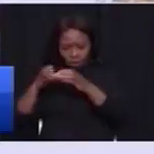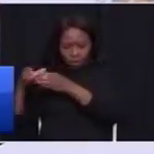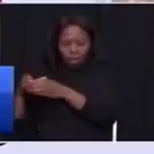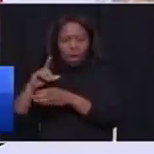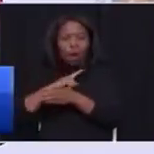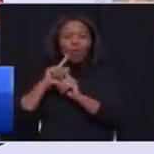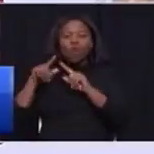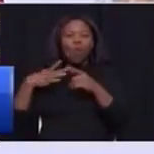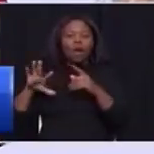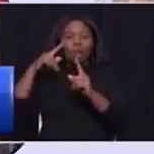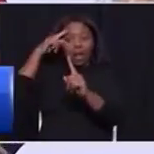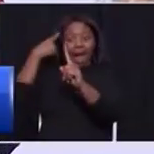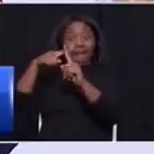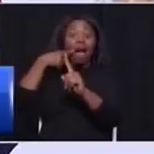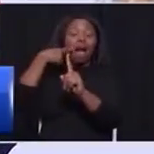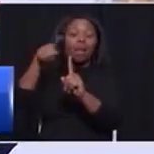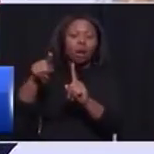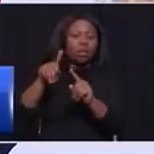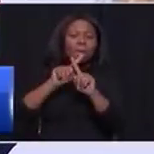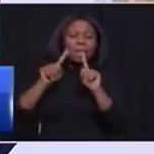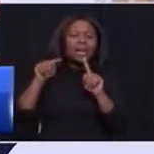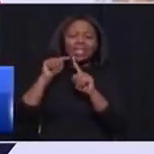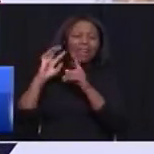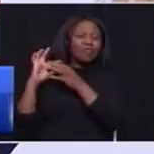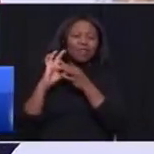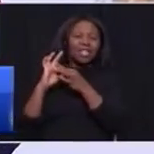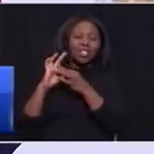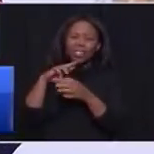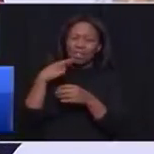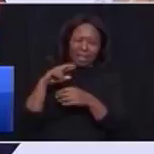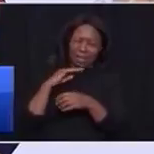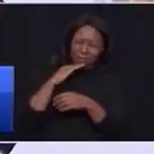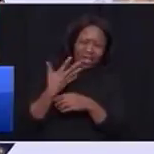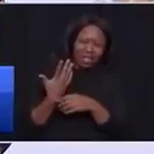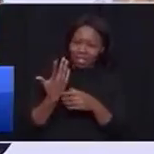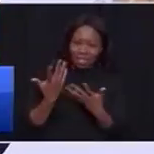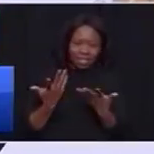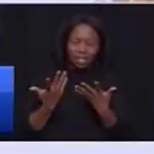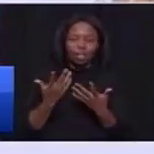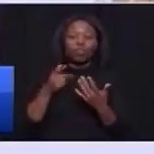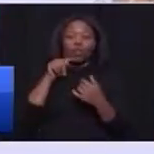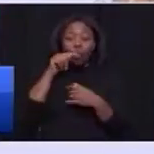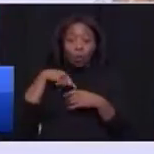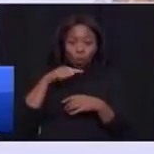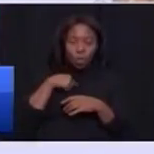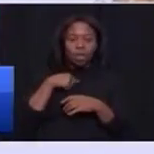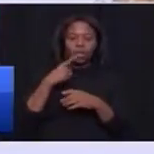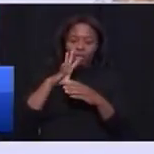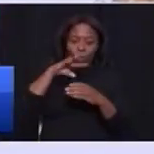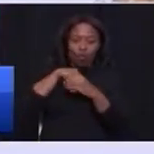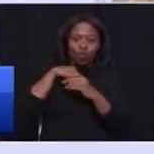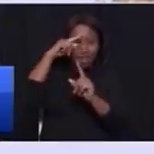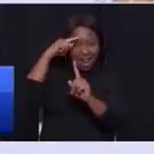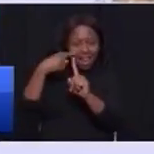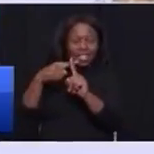want to announce targets that have no relationship to the reality. This will also include targets